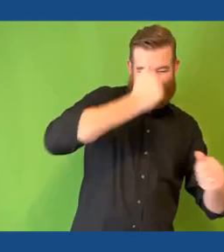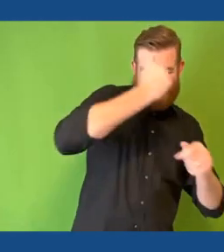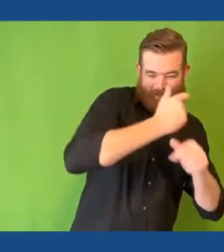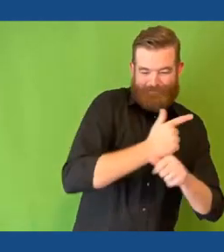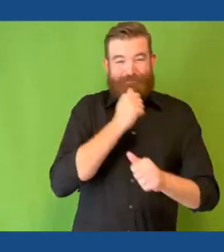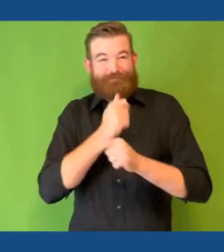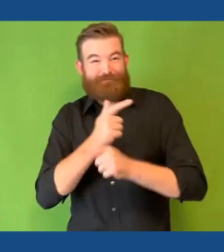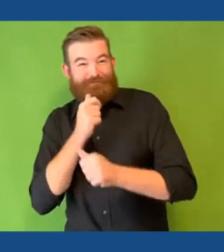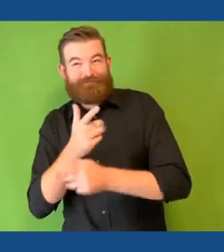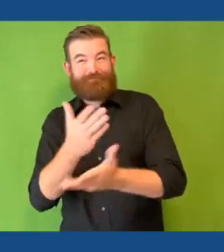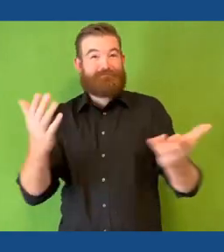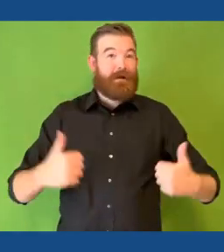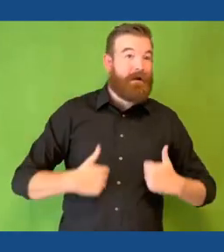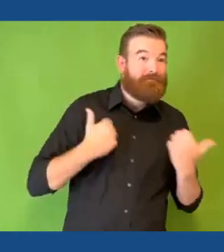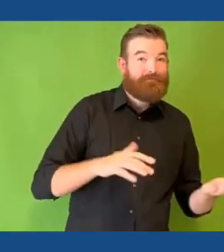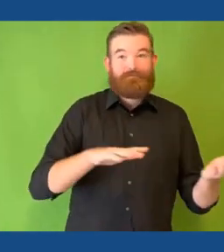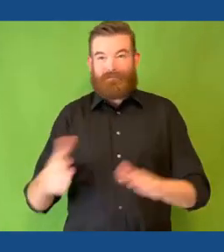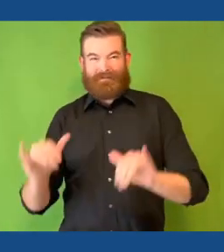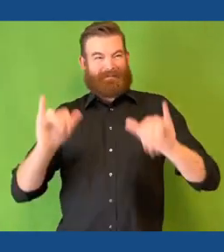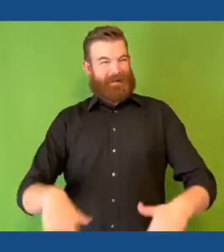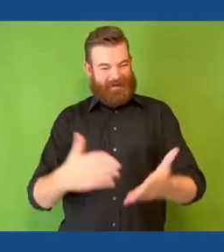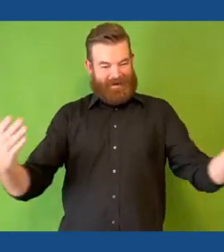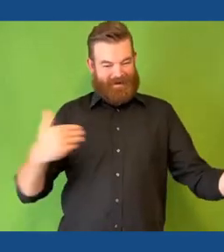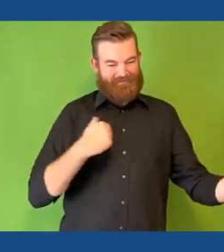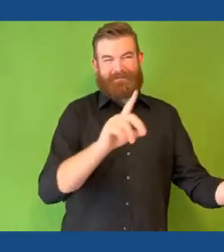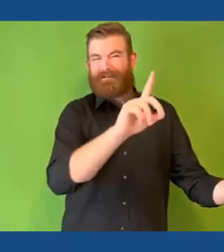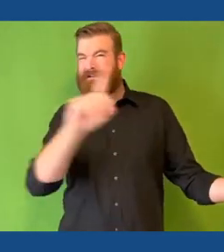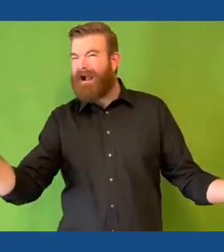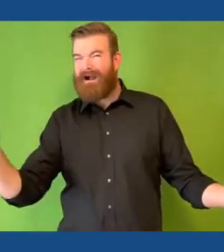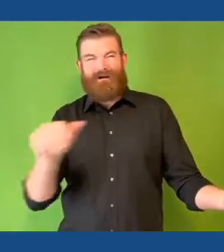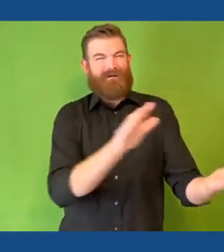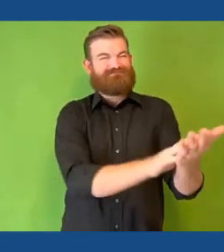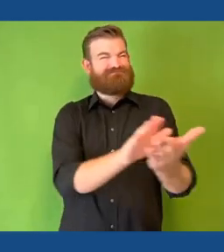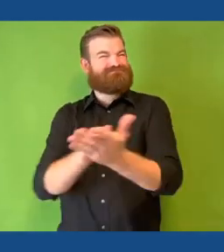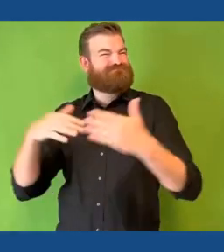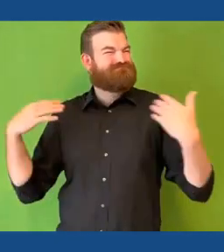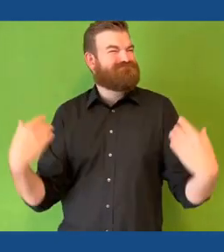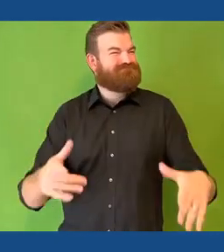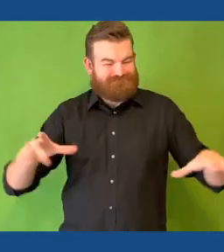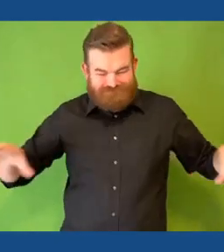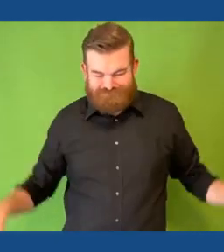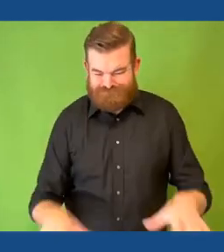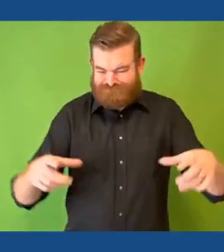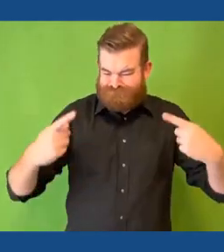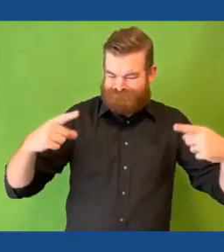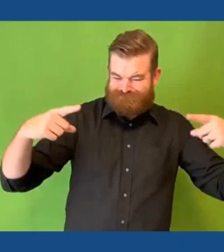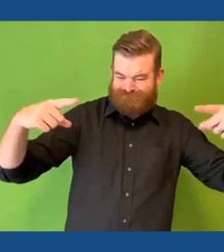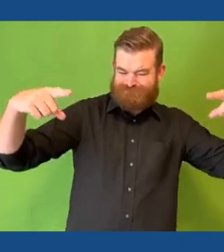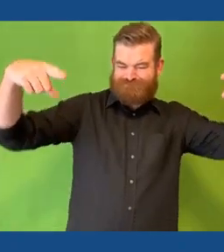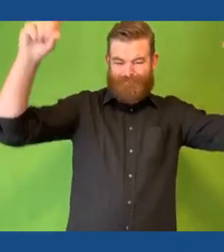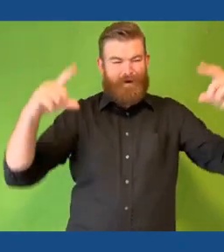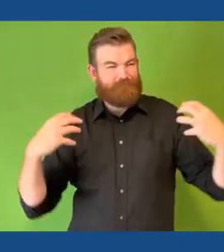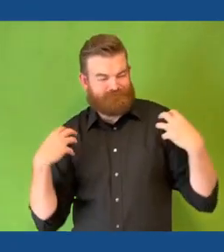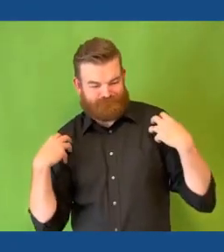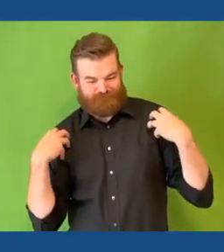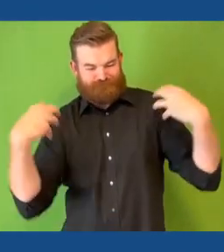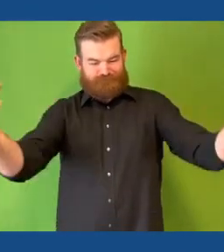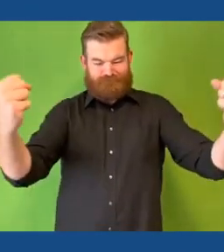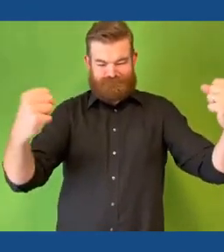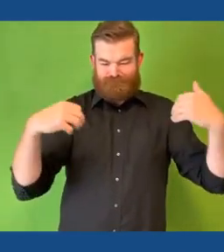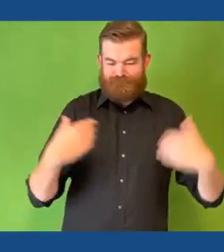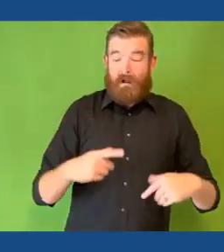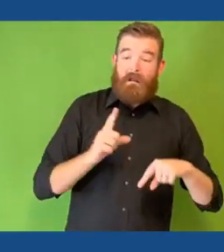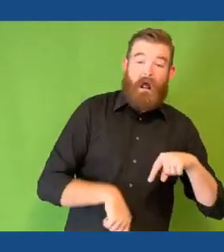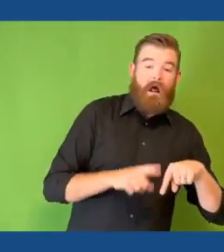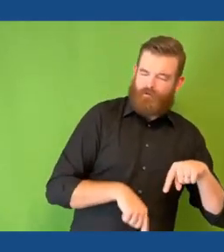still living and those who have passed on who have lived with disabilities. This is a testament to your achievement. This is a testament to your fortitude. This is to